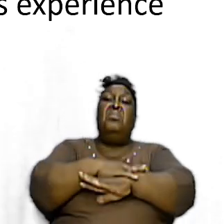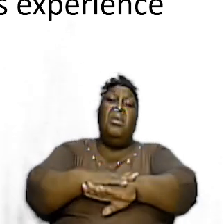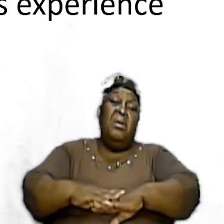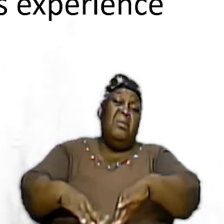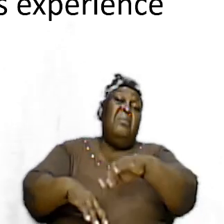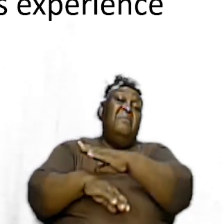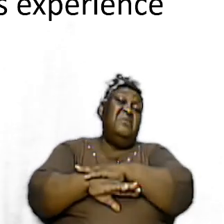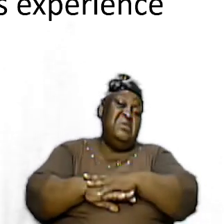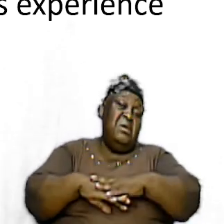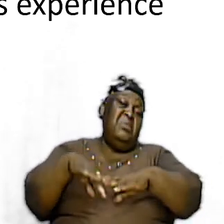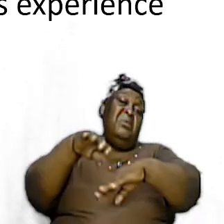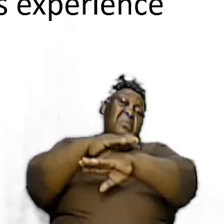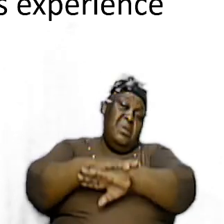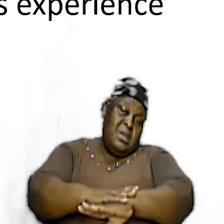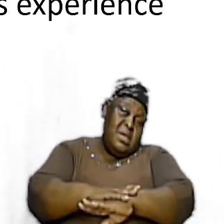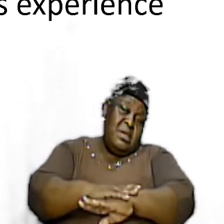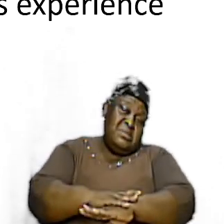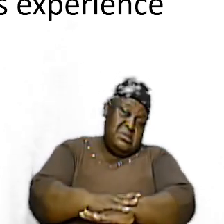that it was going to